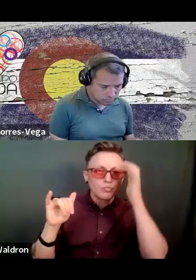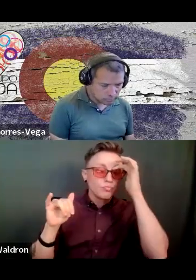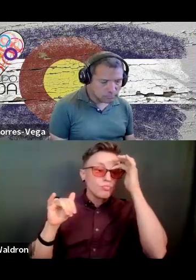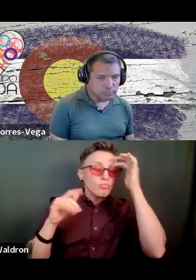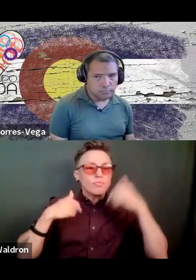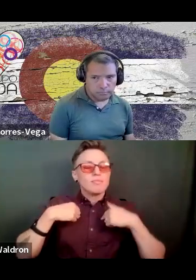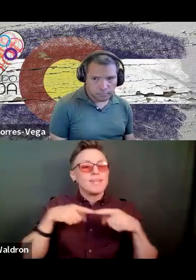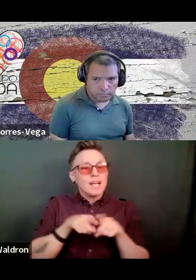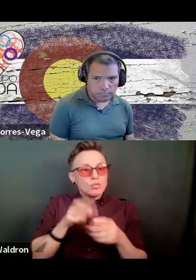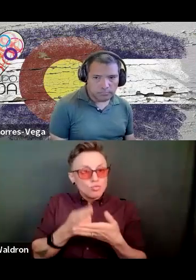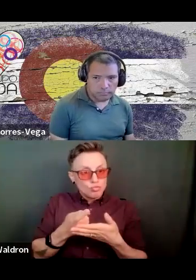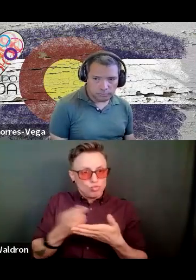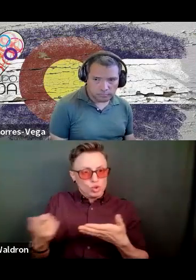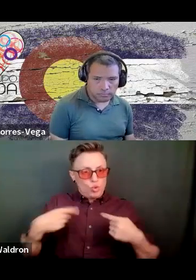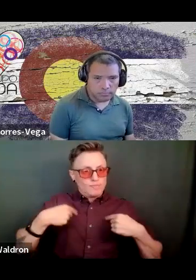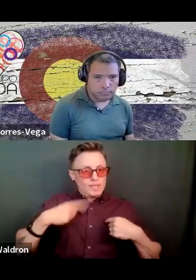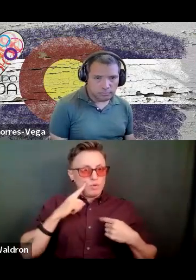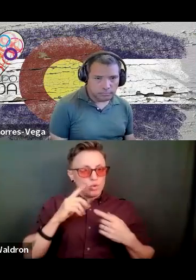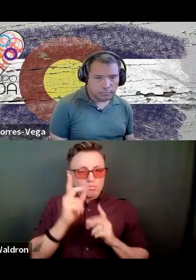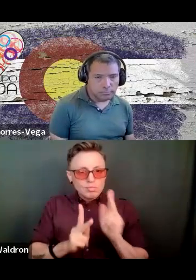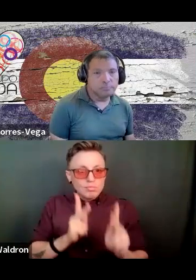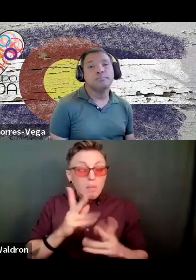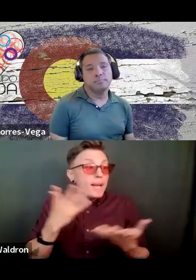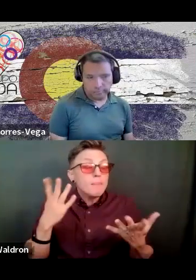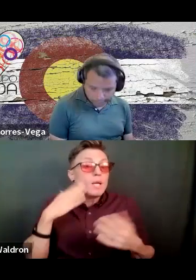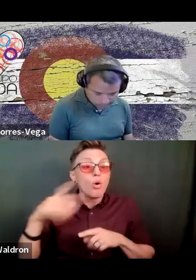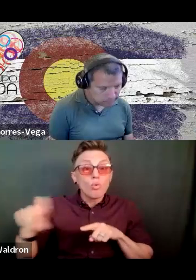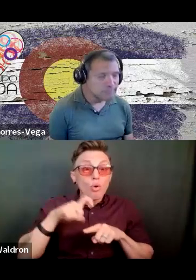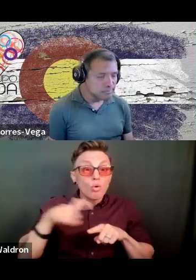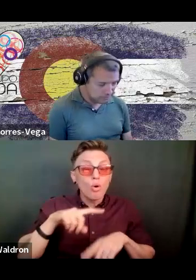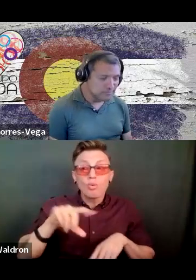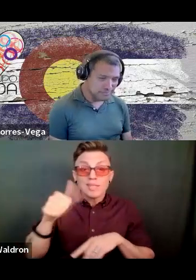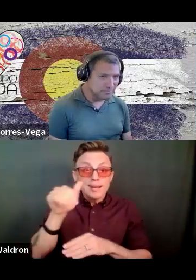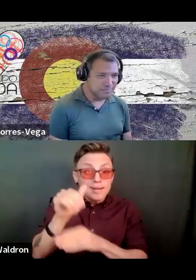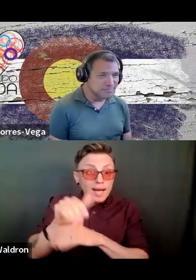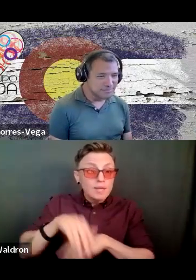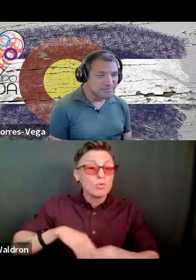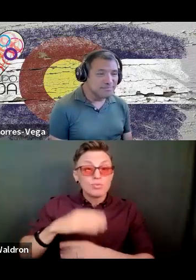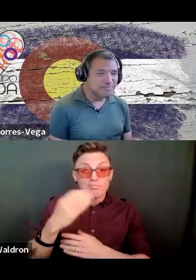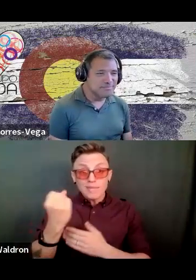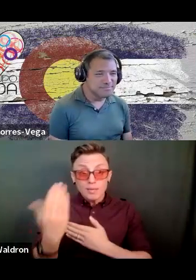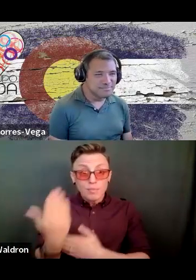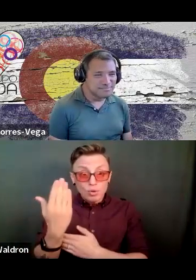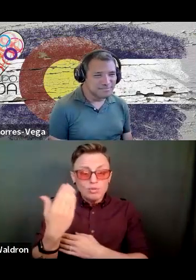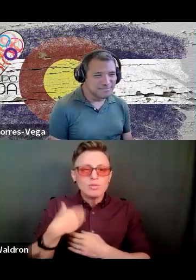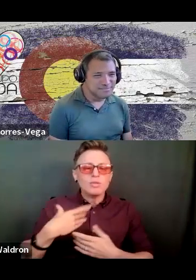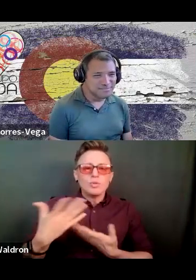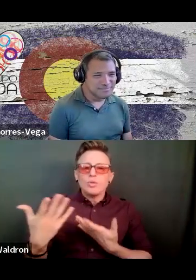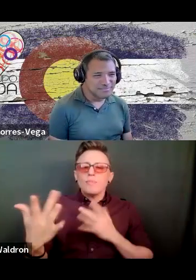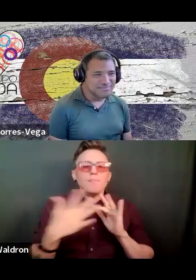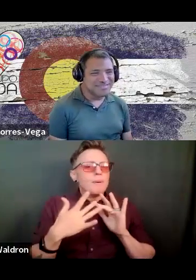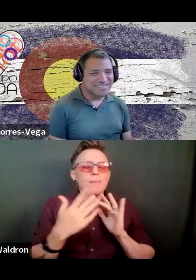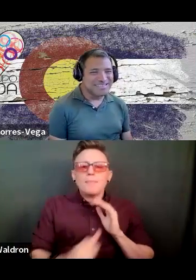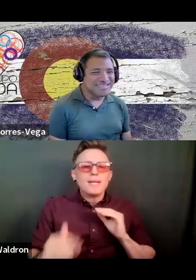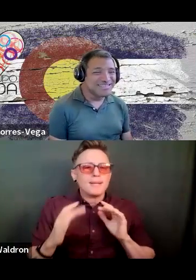individuals, I mean, sometimes I get calls at 10 o'clock at night, Saturday mornings. And I've been working in community for a very, very long time. And